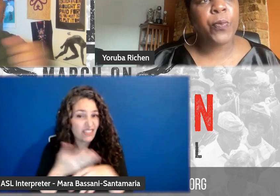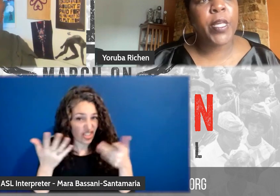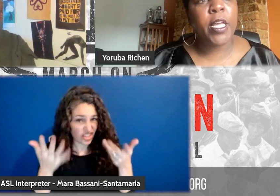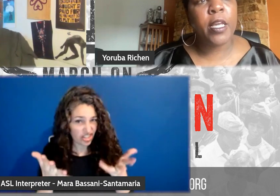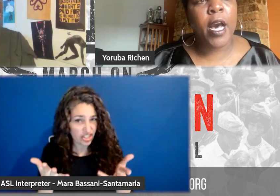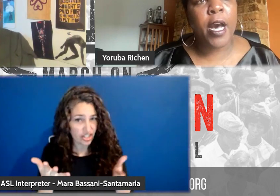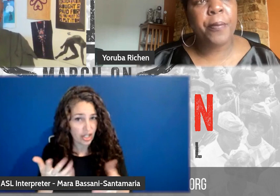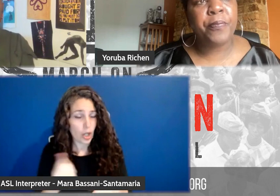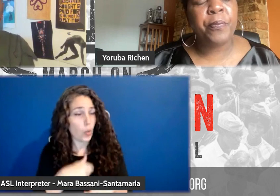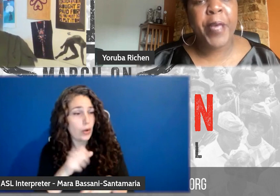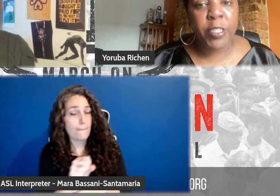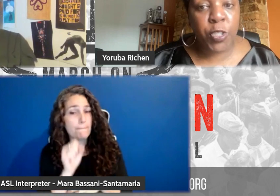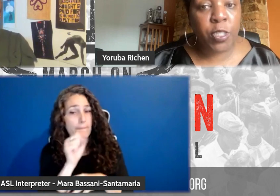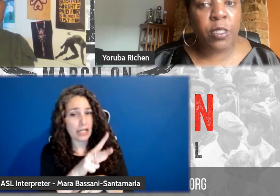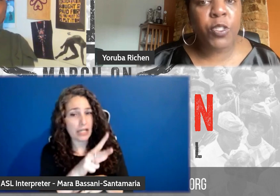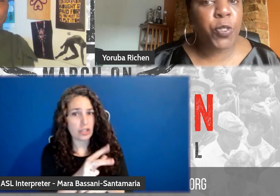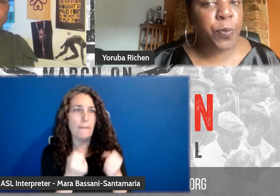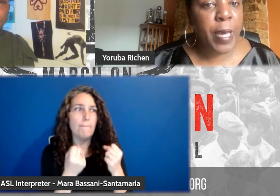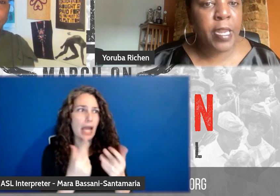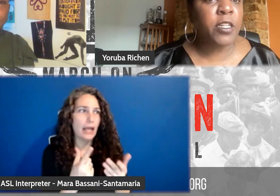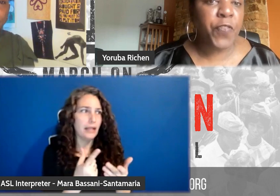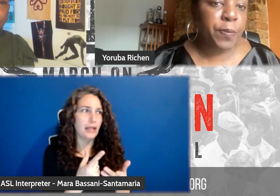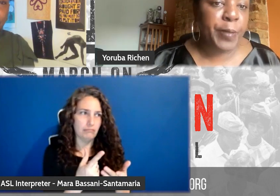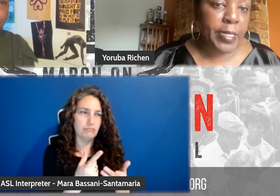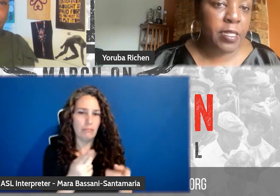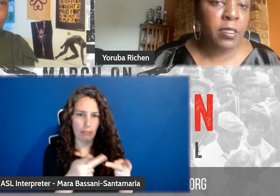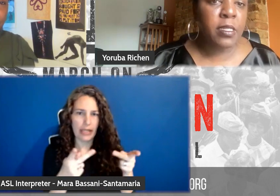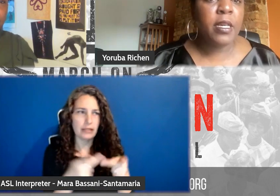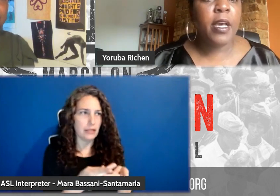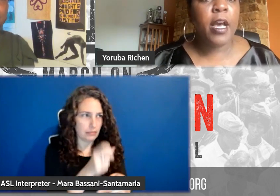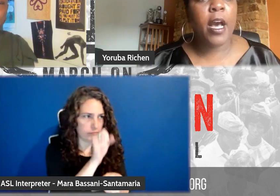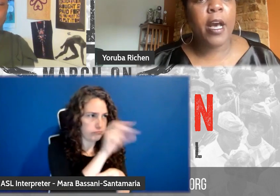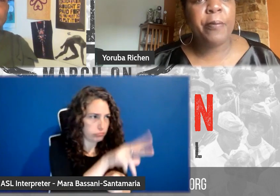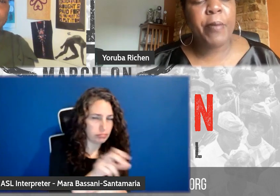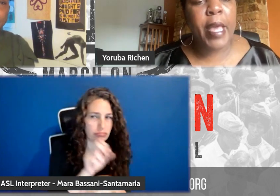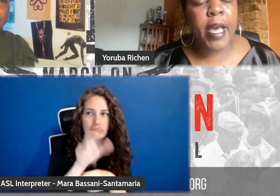that, we pitched to many different places.